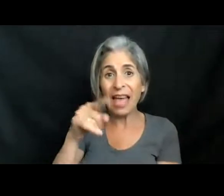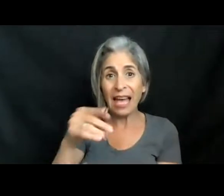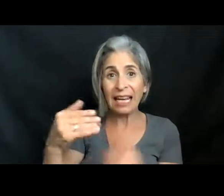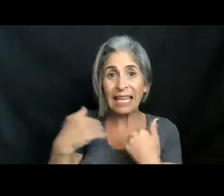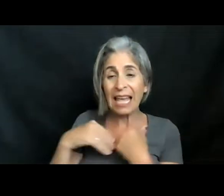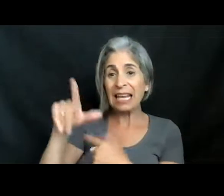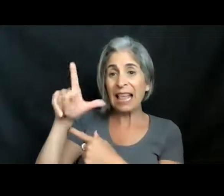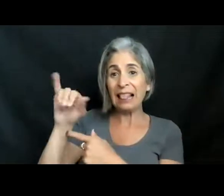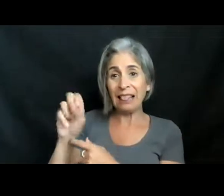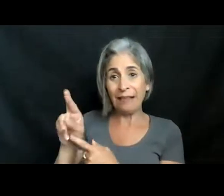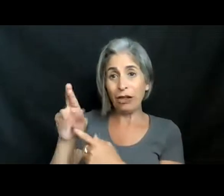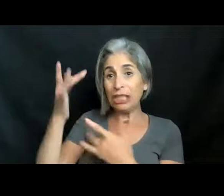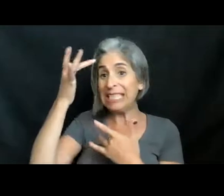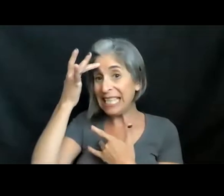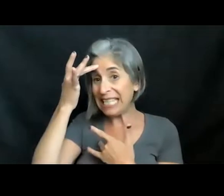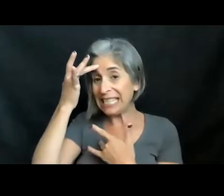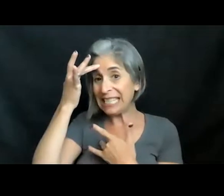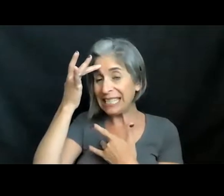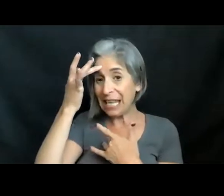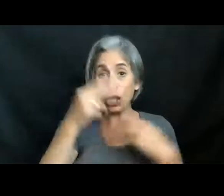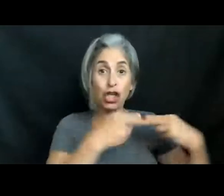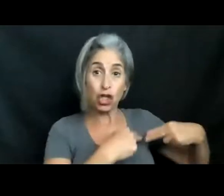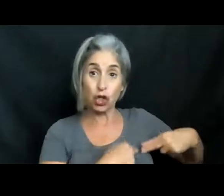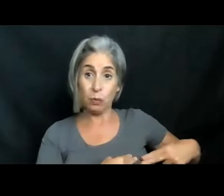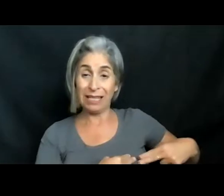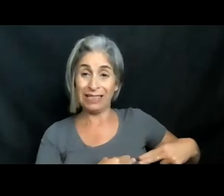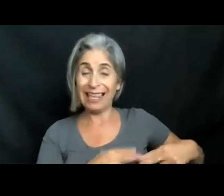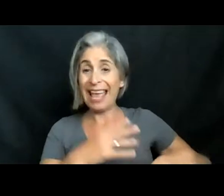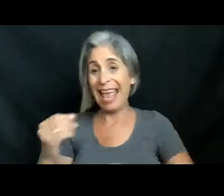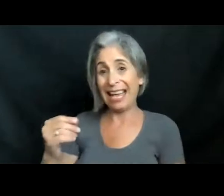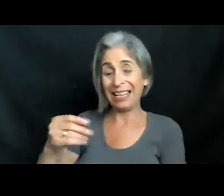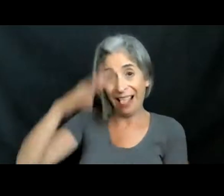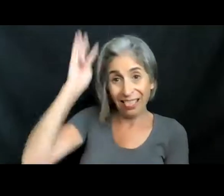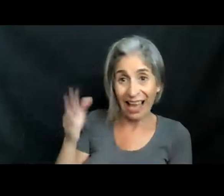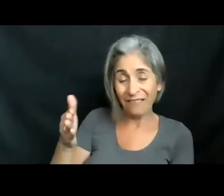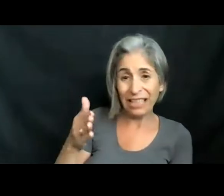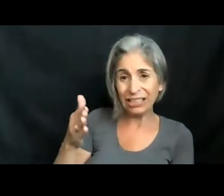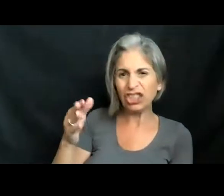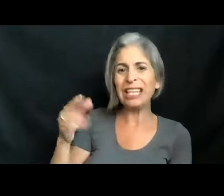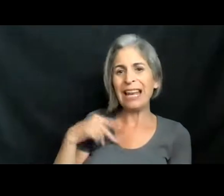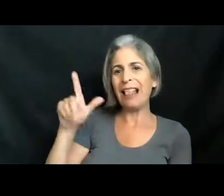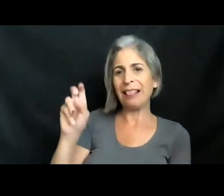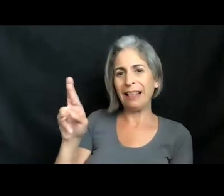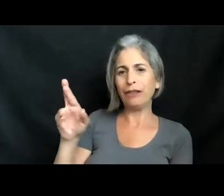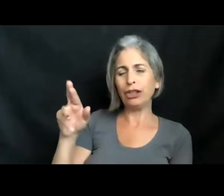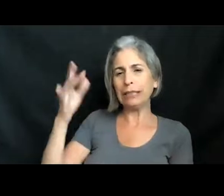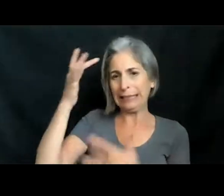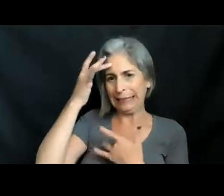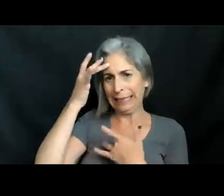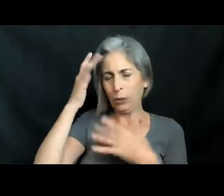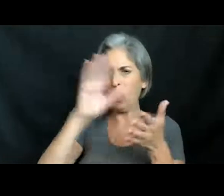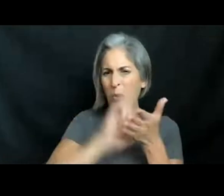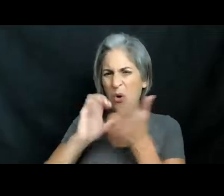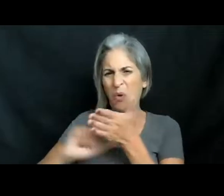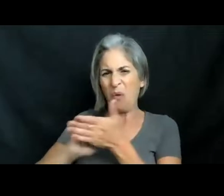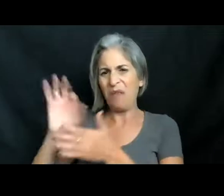other organism besides humans that get fatty liver disease. So we're just going to remove all that fat so it's out of our way. And then we're going to